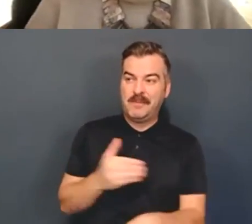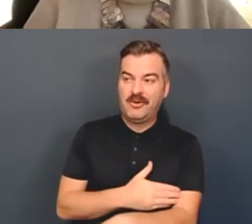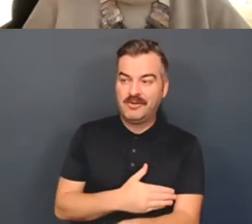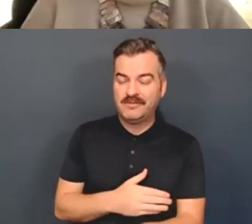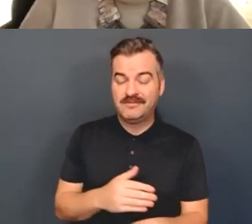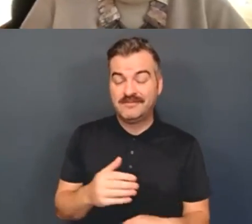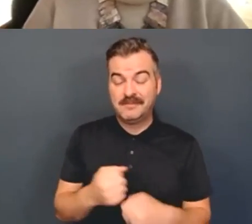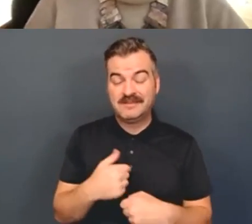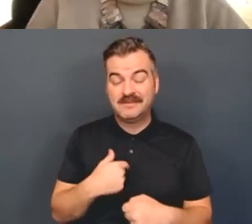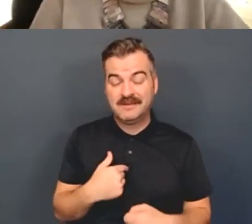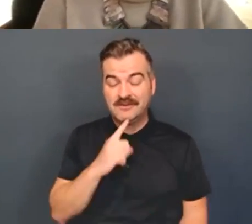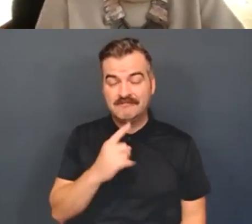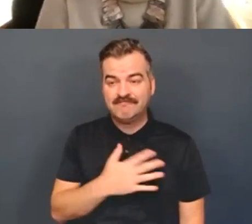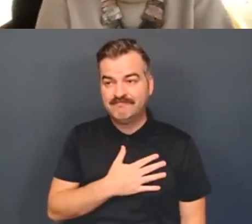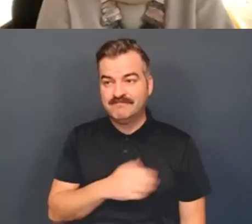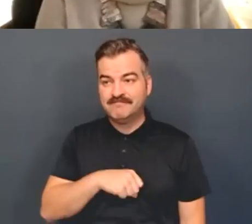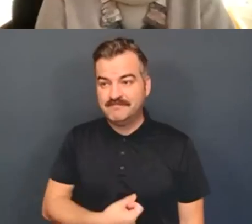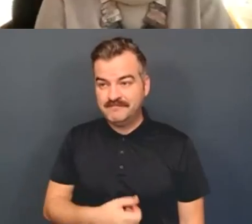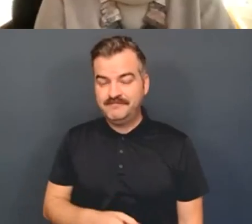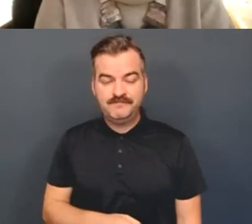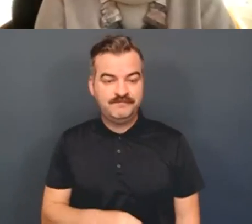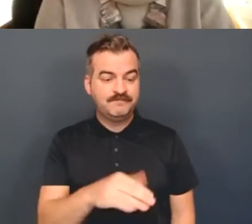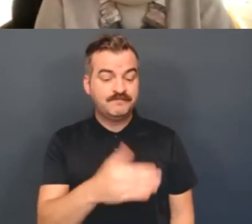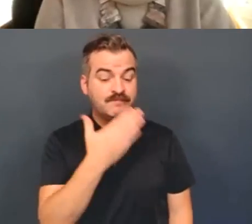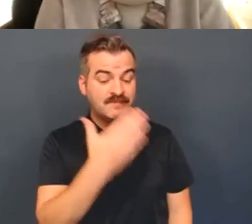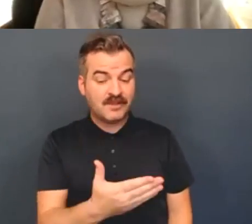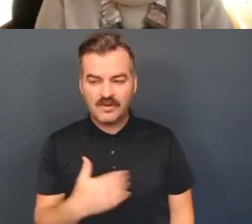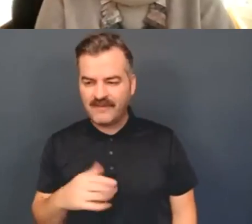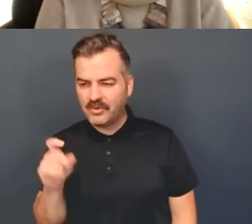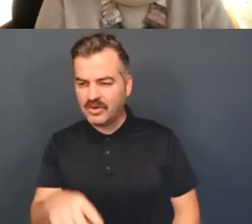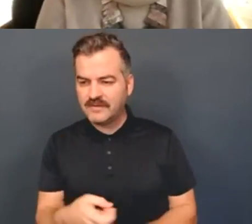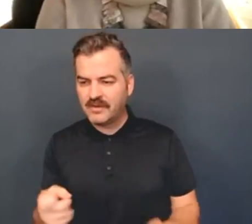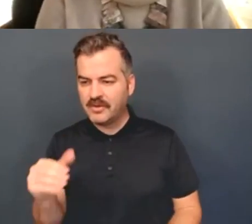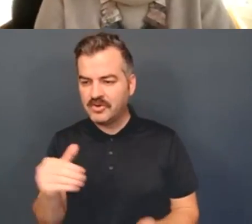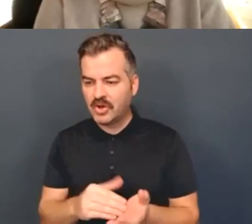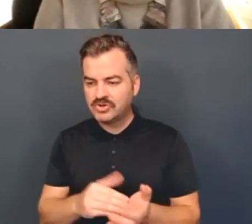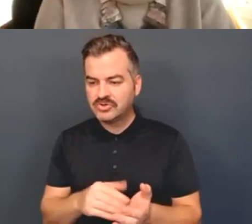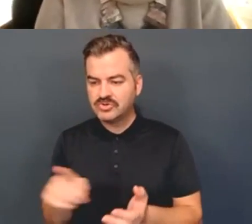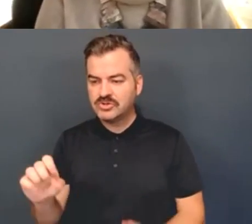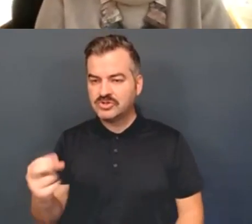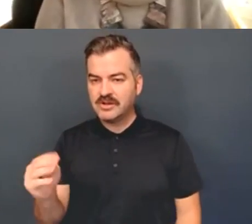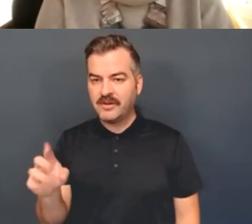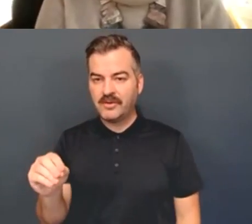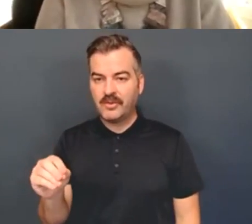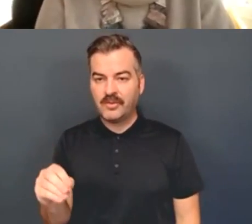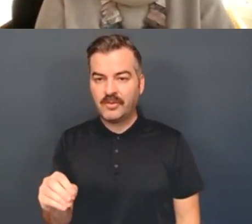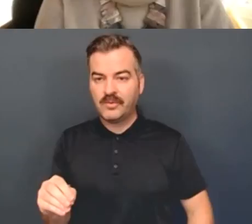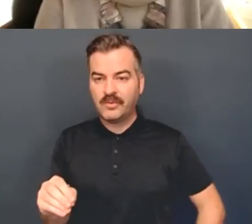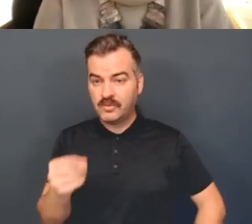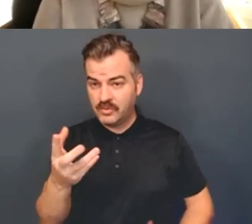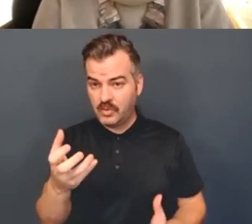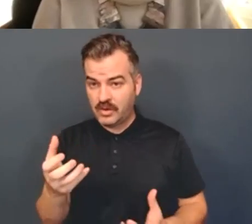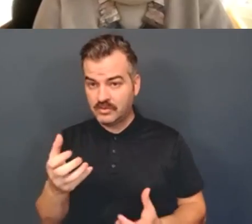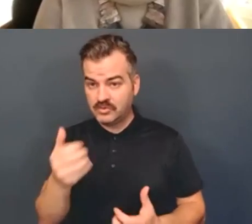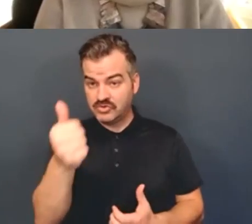Thank you for that response. Uh, uh, we have a question from Dr. Stramondo. I'm assuming by putting it in chat, do you, do you want to just say this,